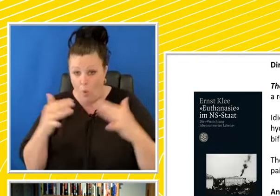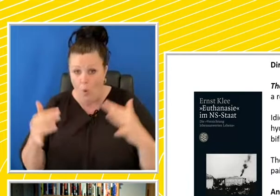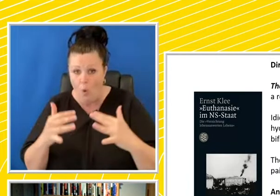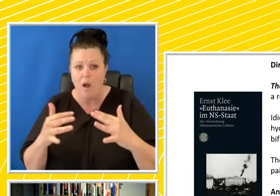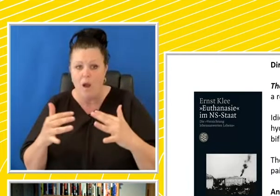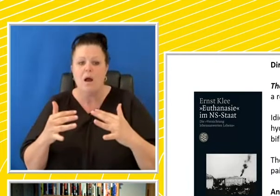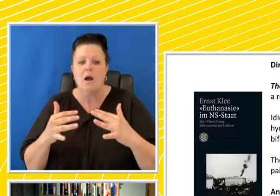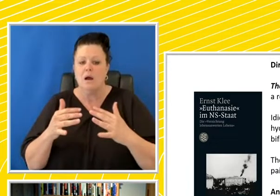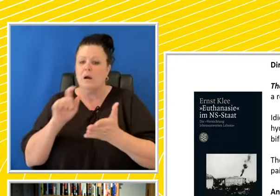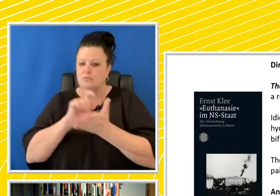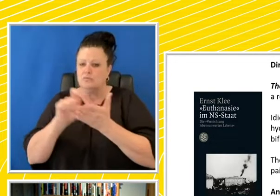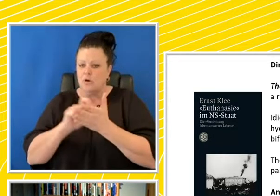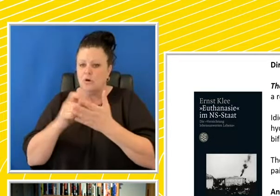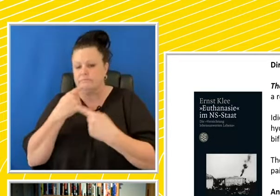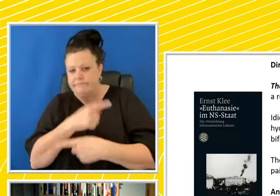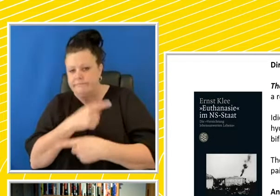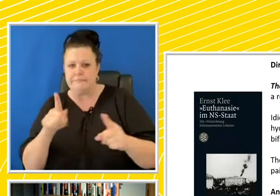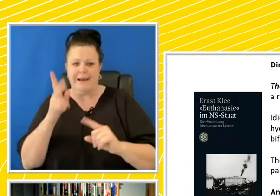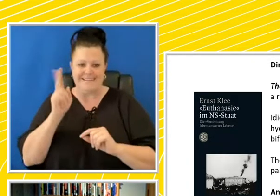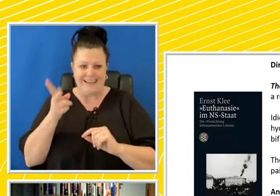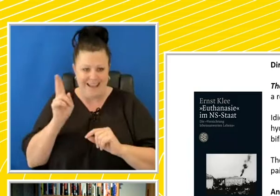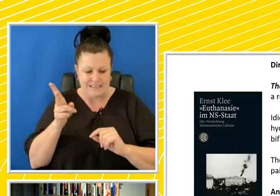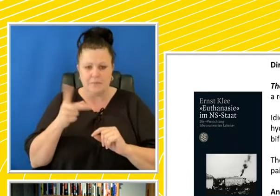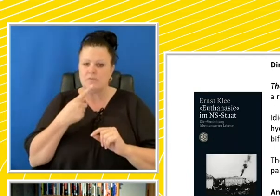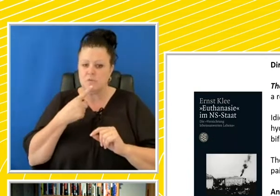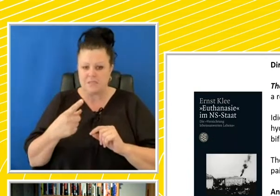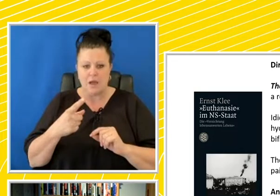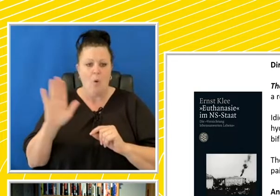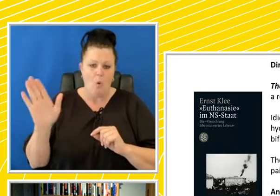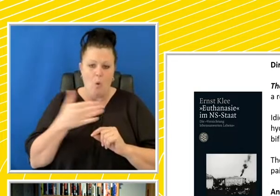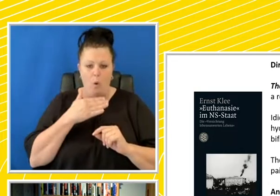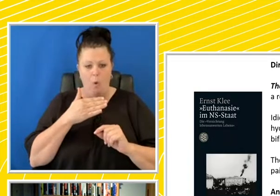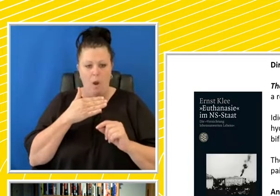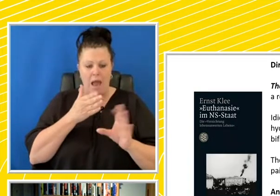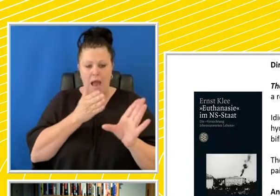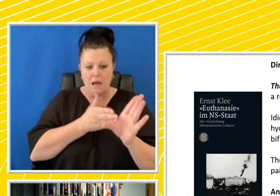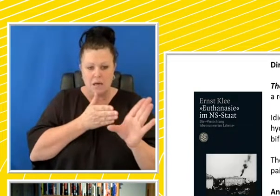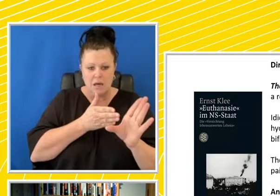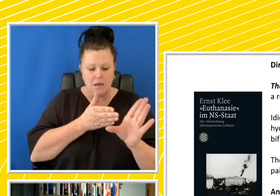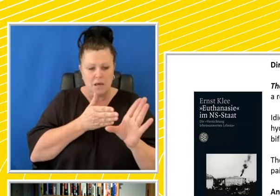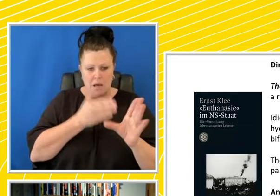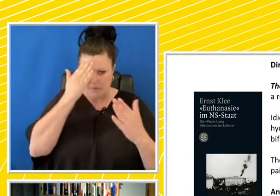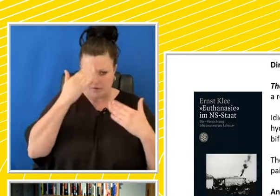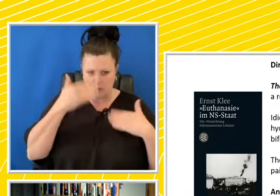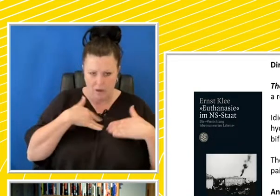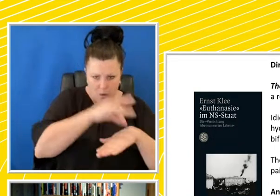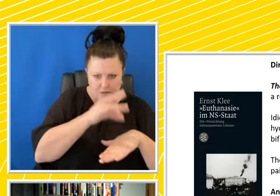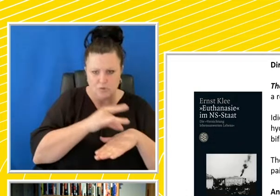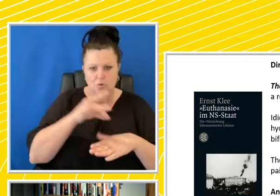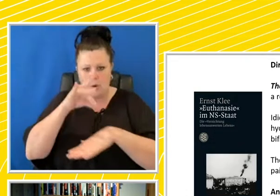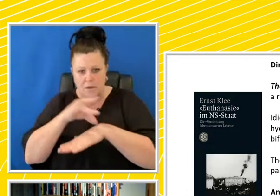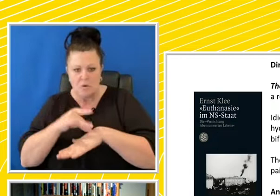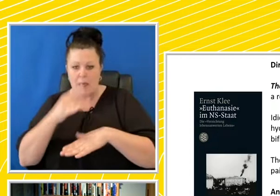the Reich Ministry of Interior again distributes circulars to all the directors of all the asylums and clinics in the Reich, which mentally ill,